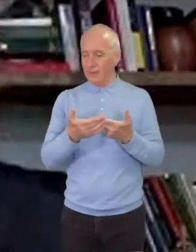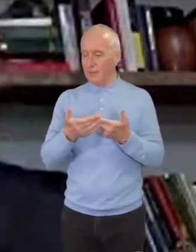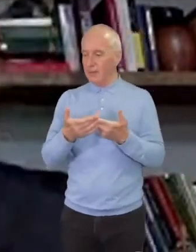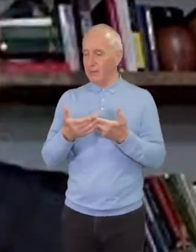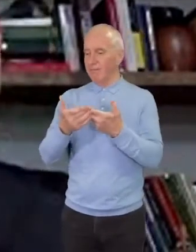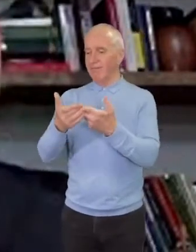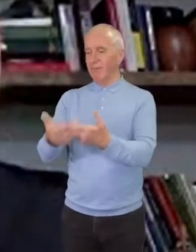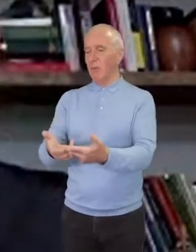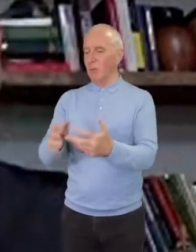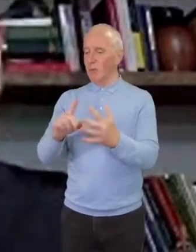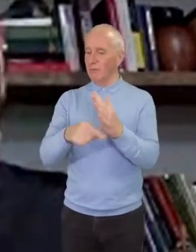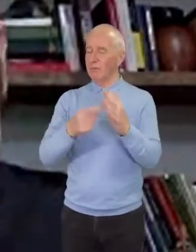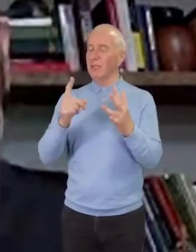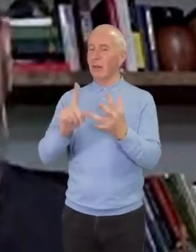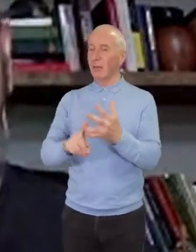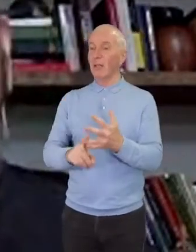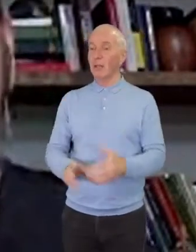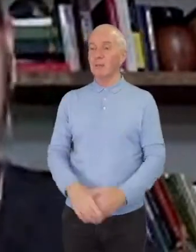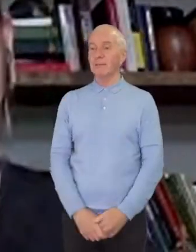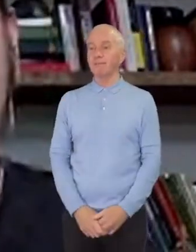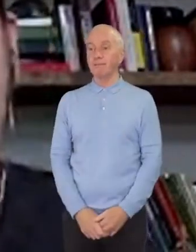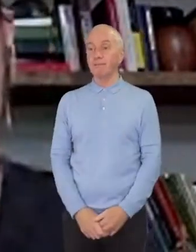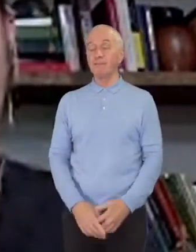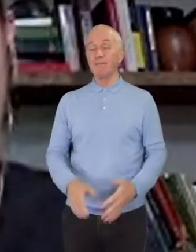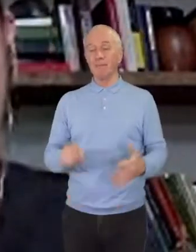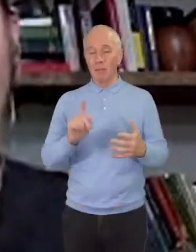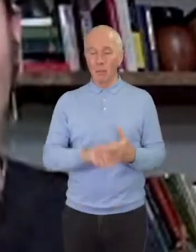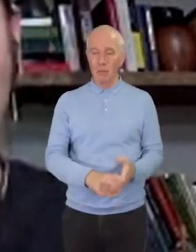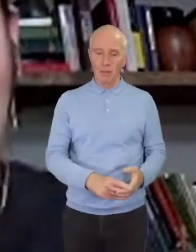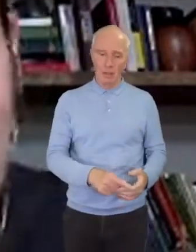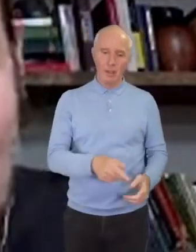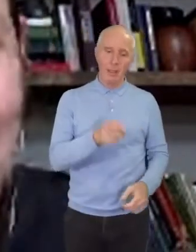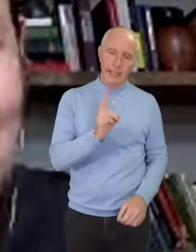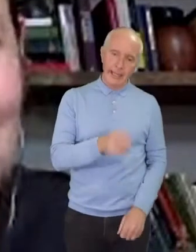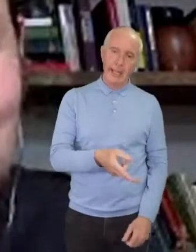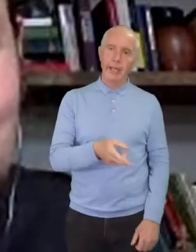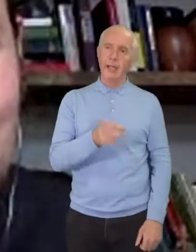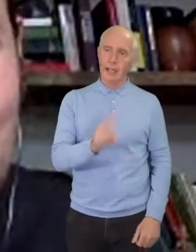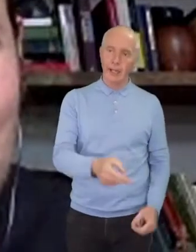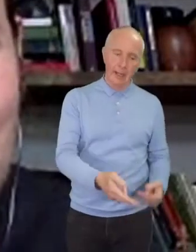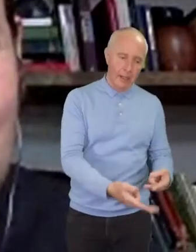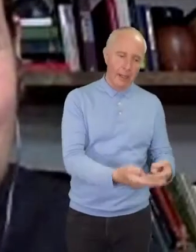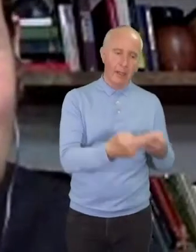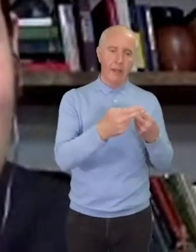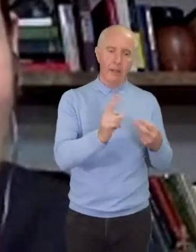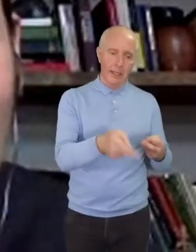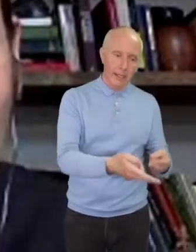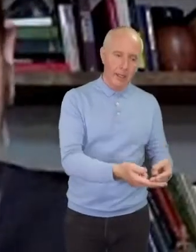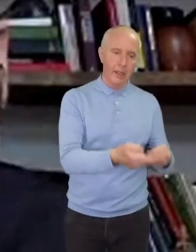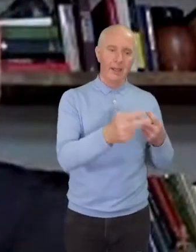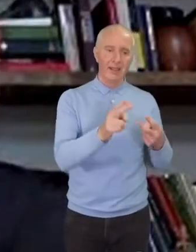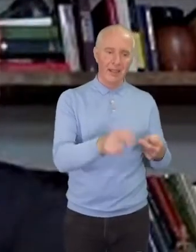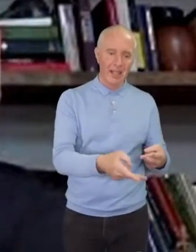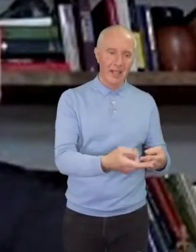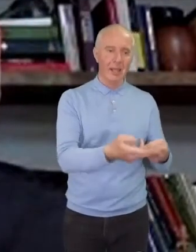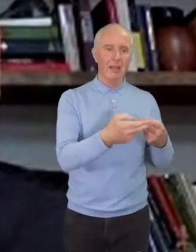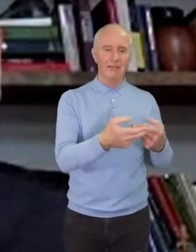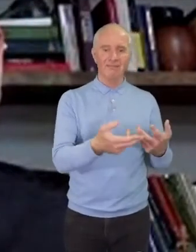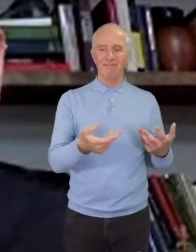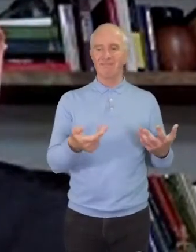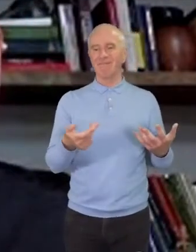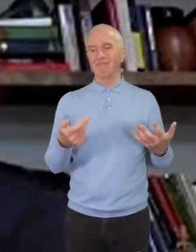But after you lift so many people out of the ditch, you start to say,